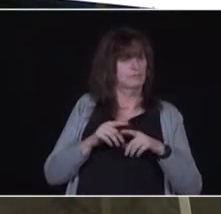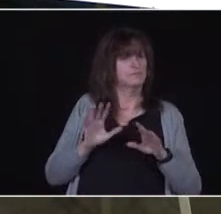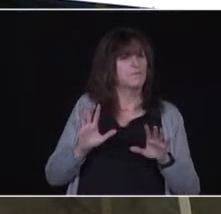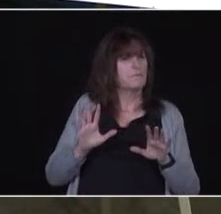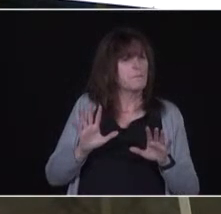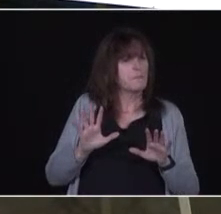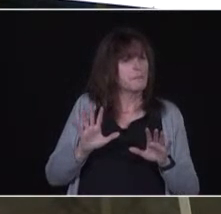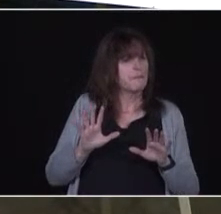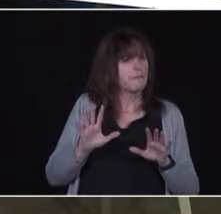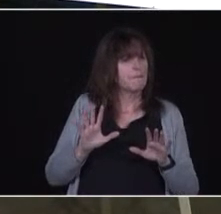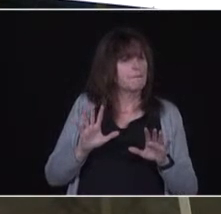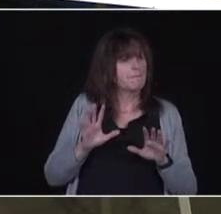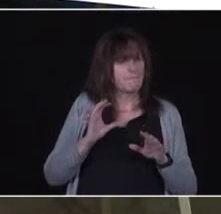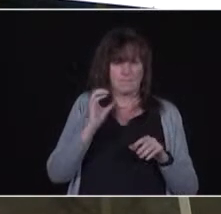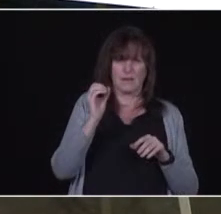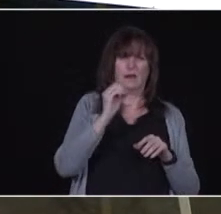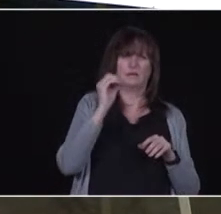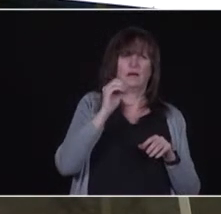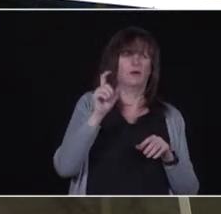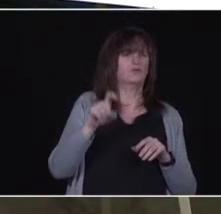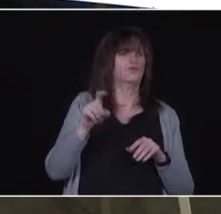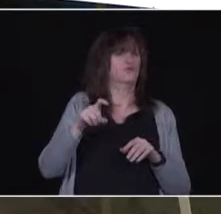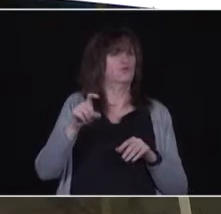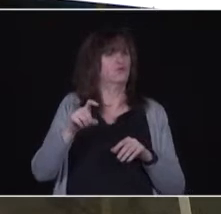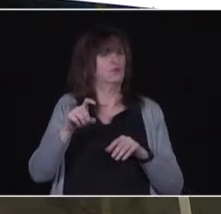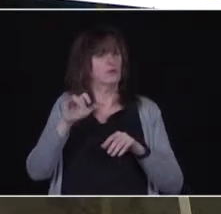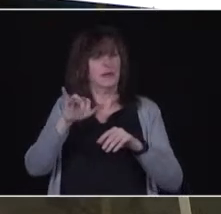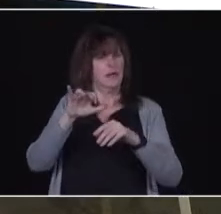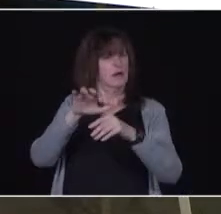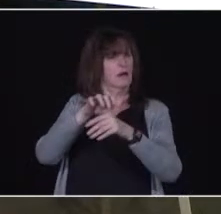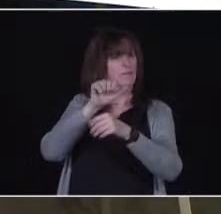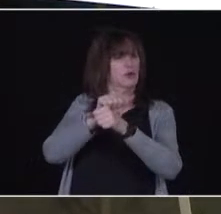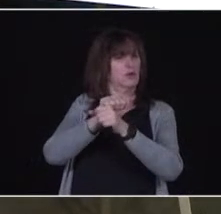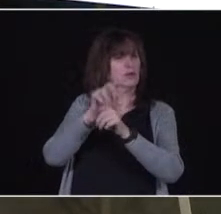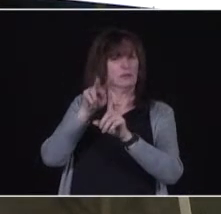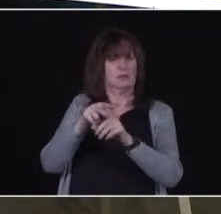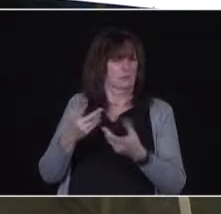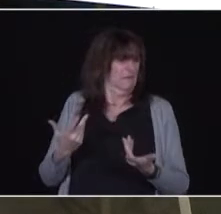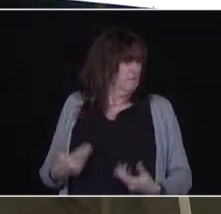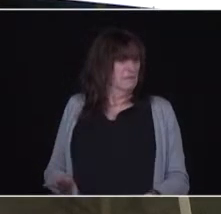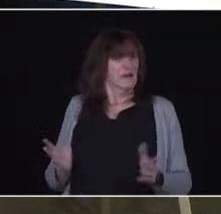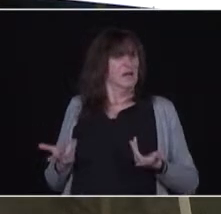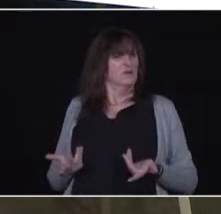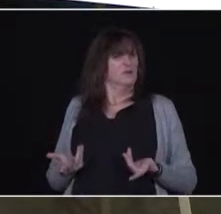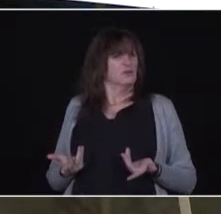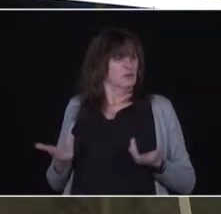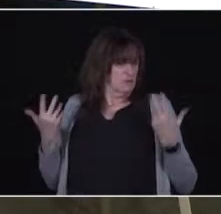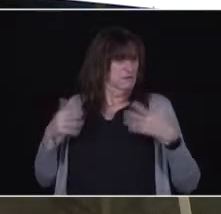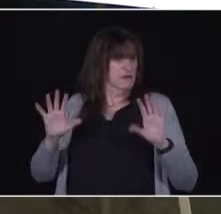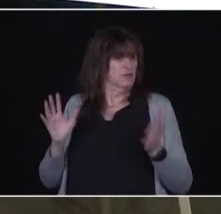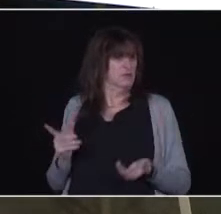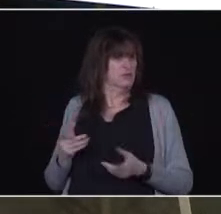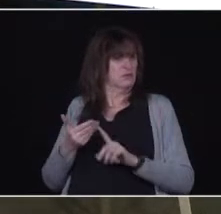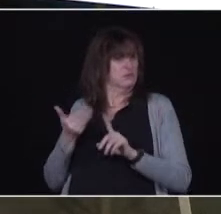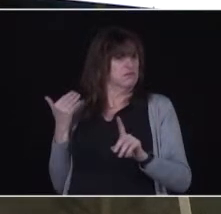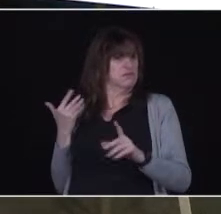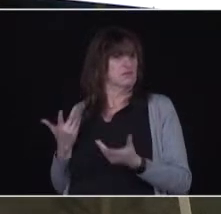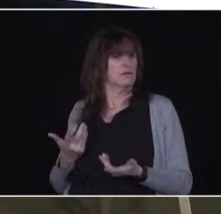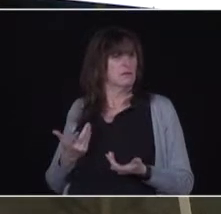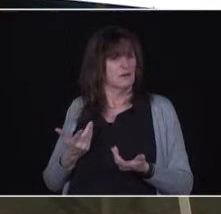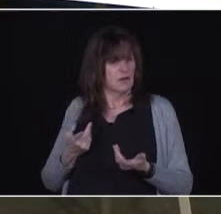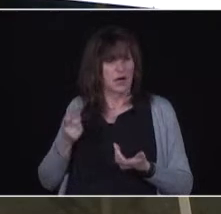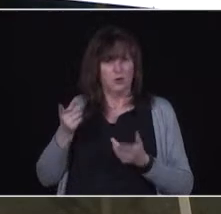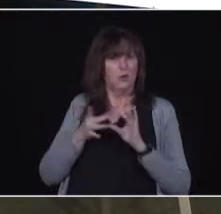booking portal worked on by now already? You said that you wanted to have it ready sooner. Other